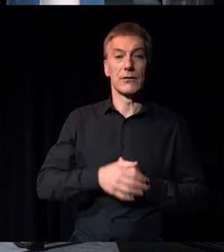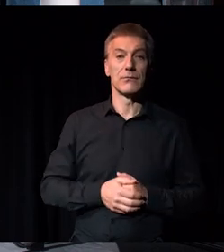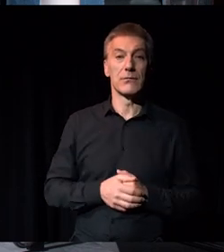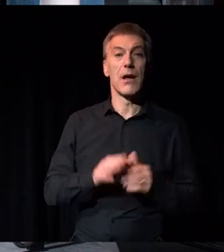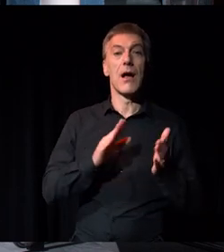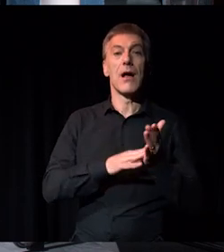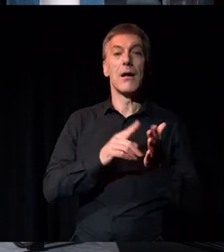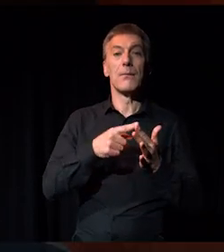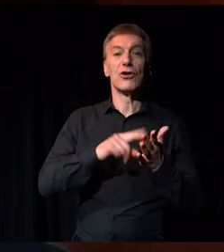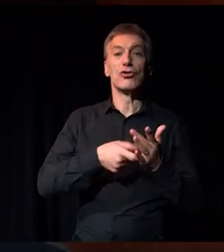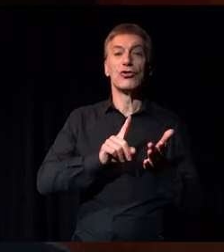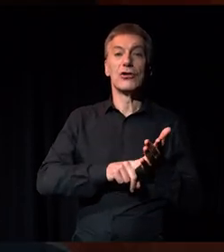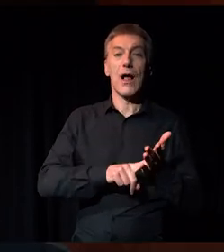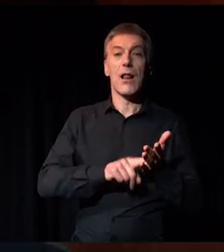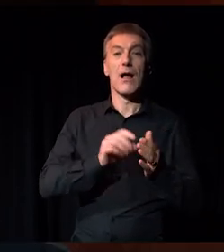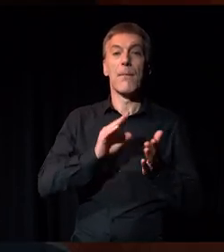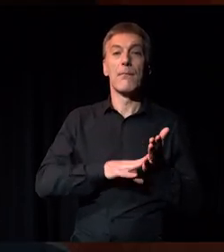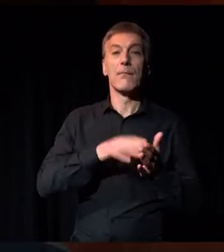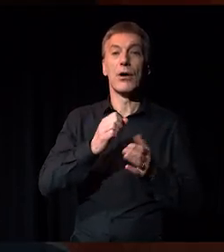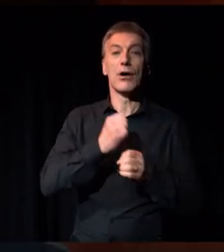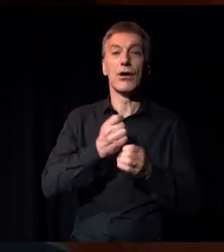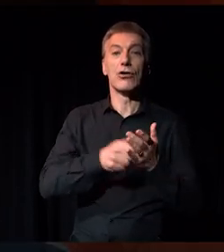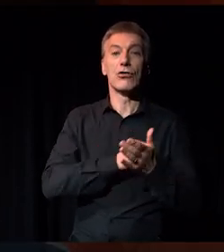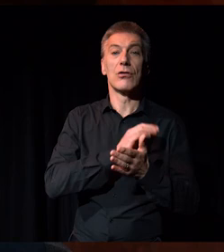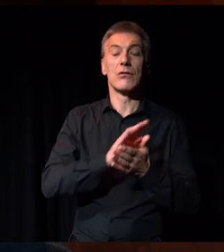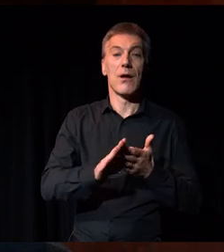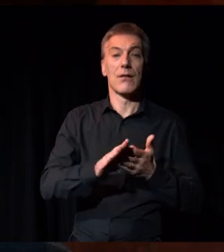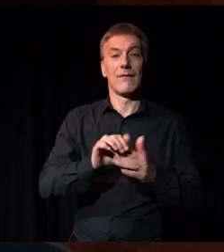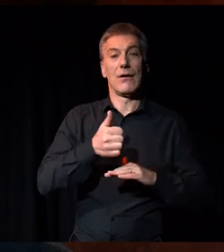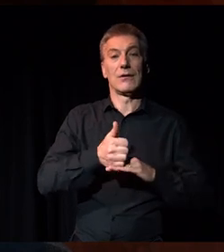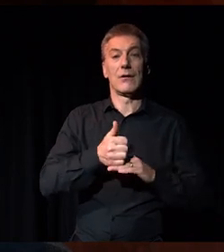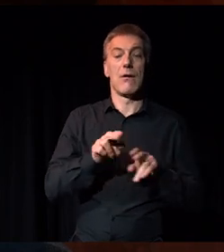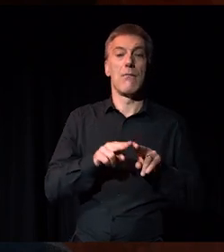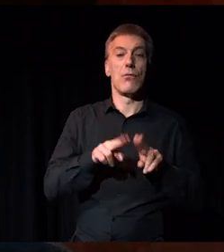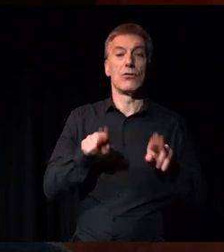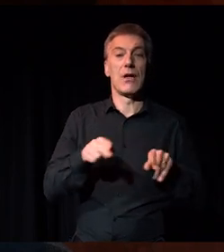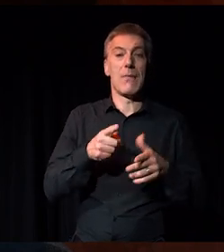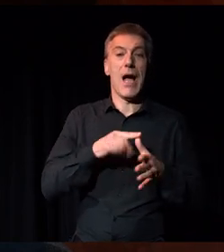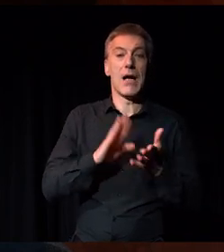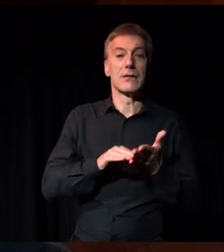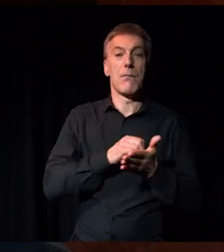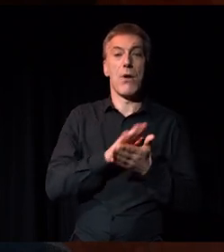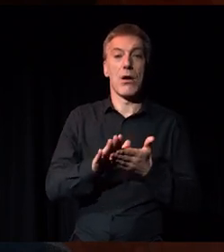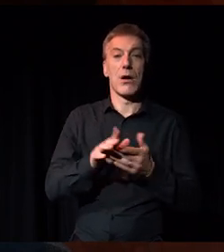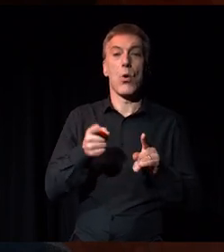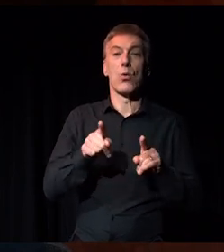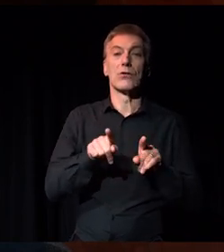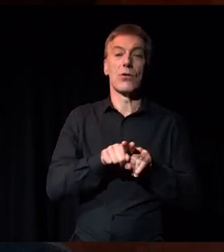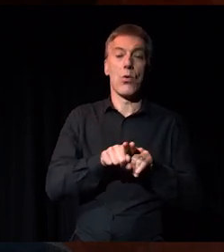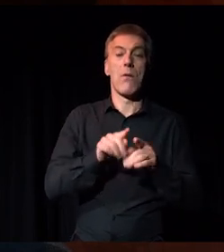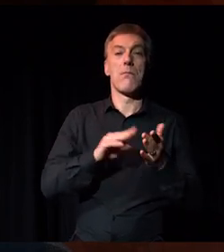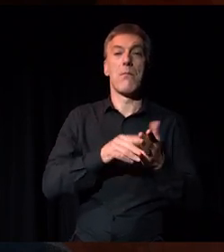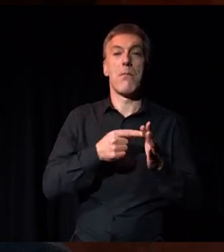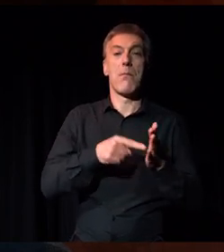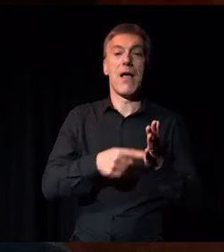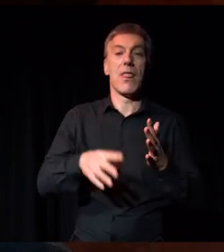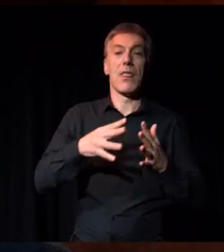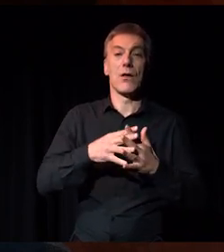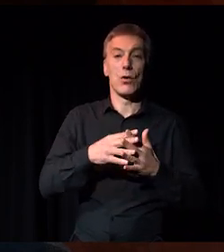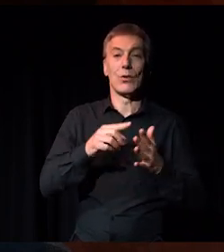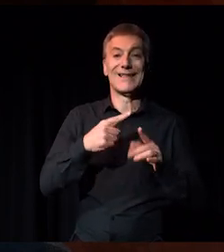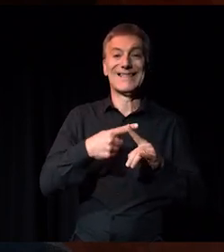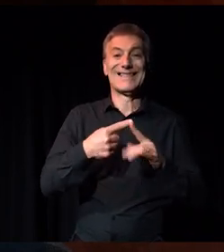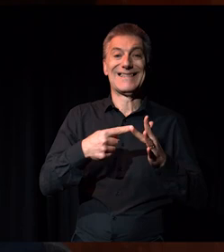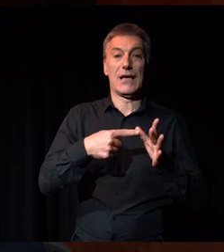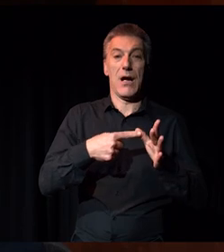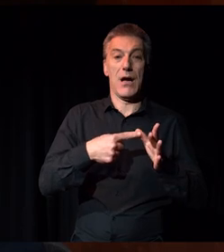as Muck. And Matthew Zia, Artistic Director of Actors Touring Company. We'll be discussing toolkits,